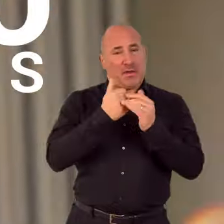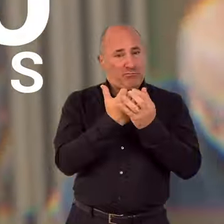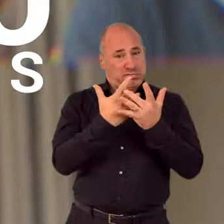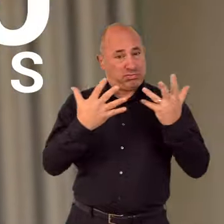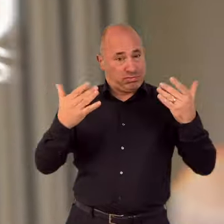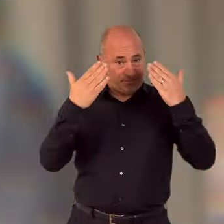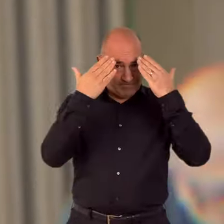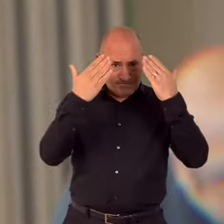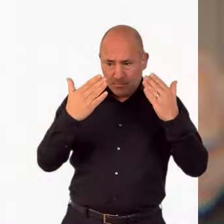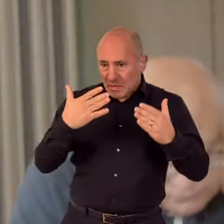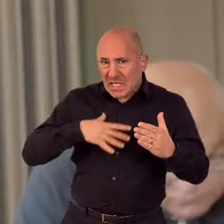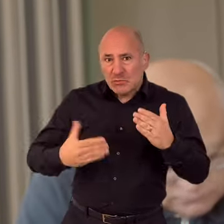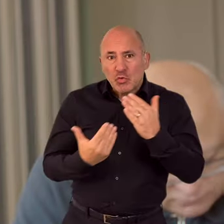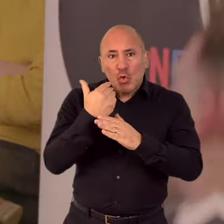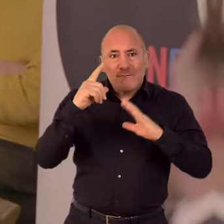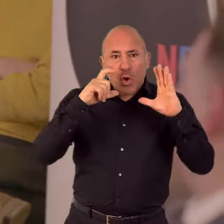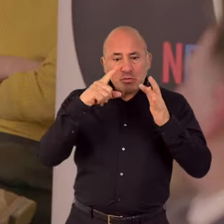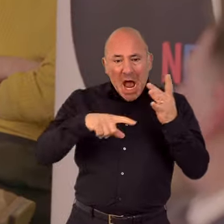Londoners could lose their right to vote.